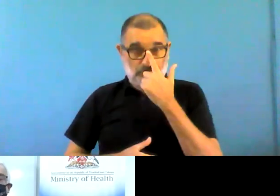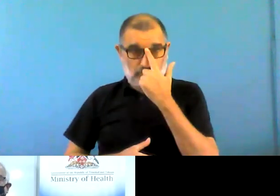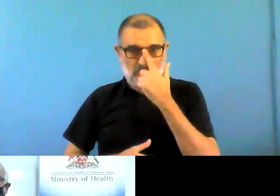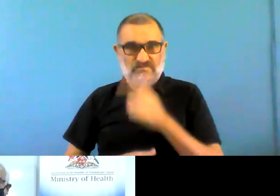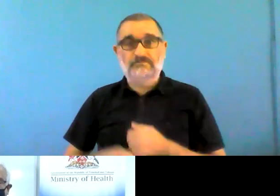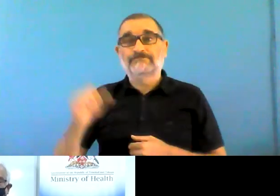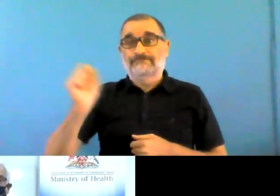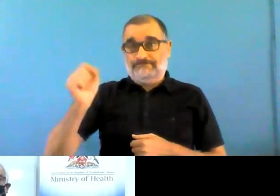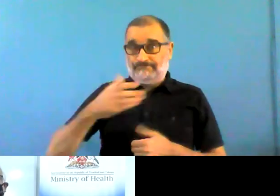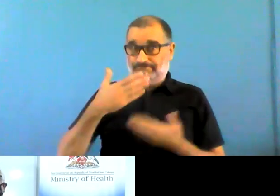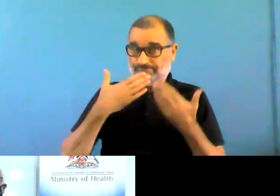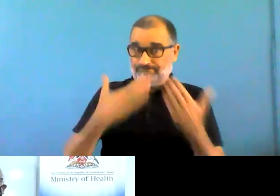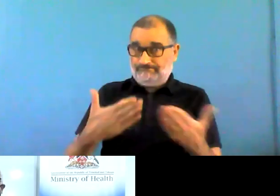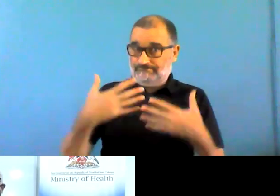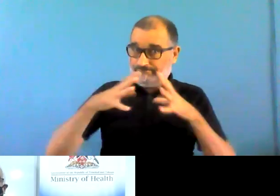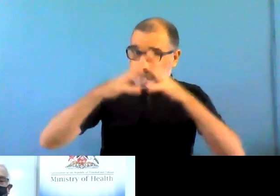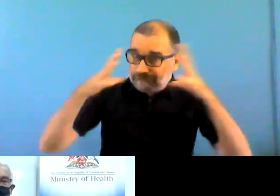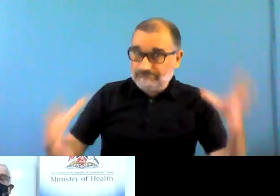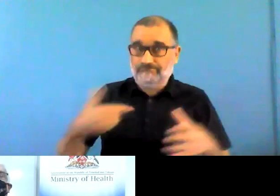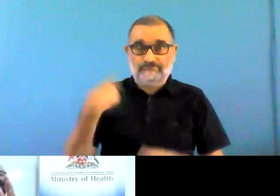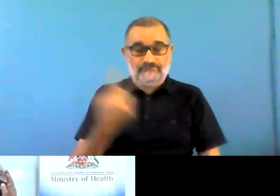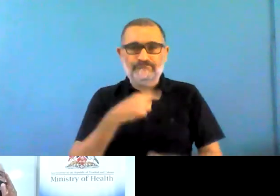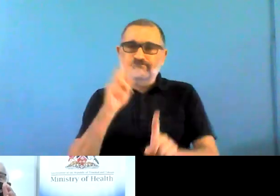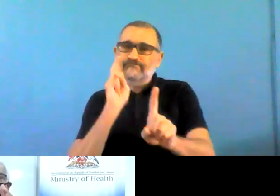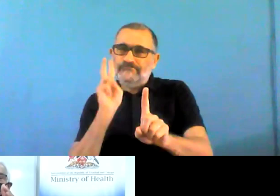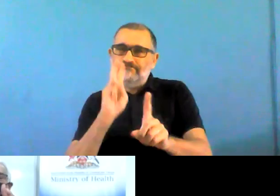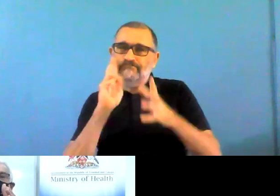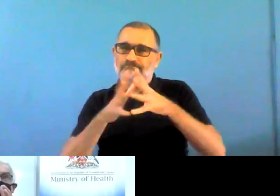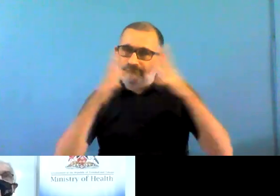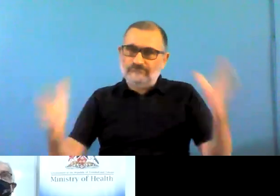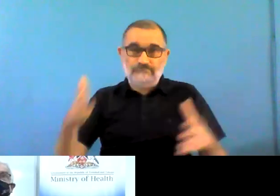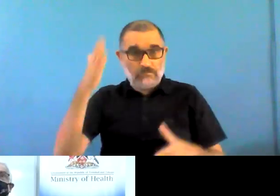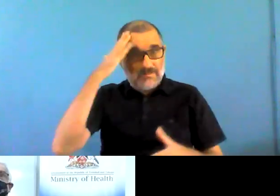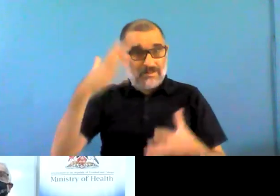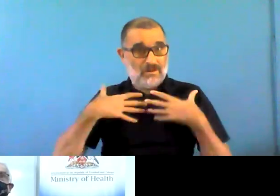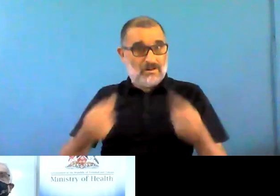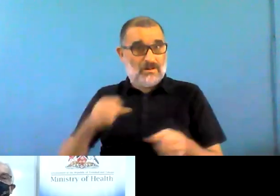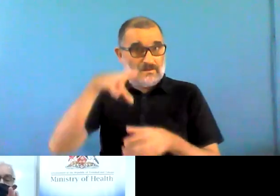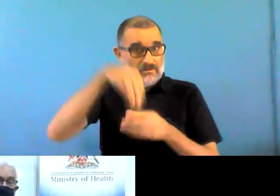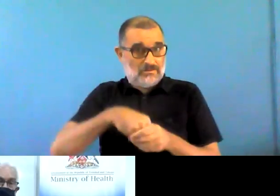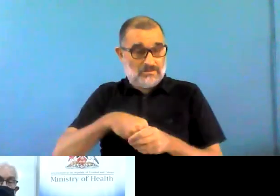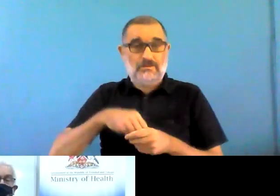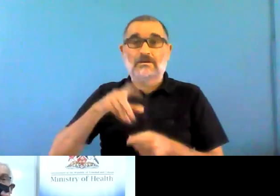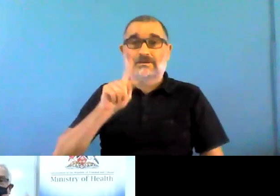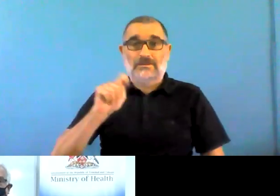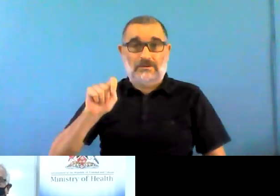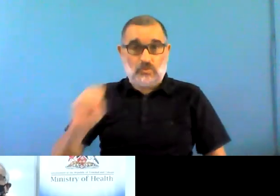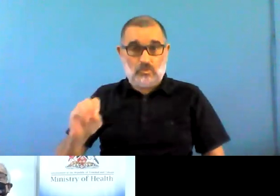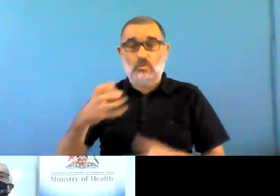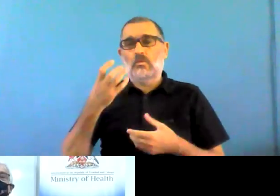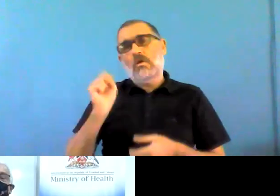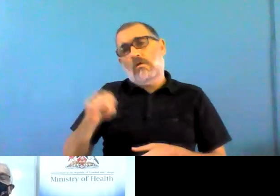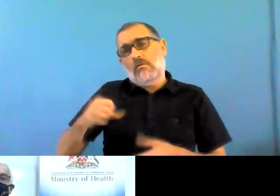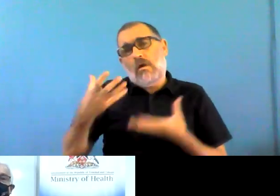obviously going to be different to other countries. Our biggest challenge in Trinidad and Tobago, which is probably unique,